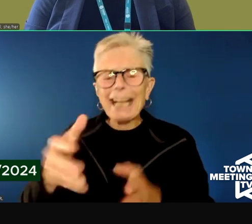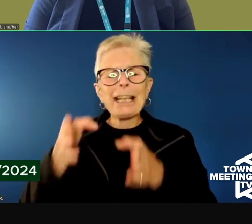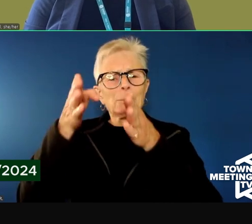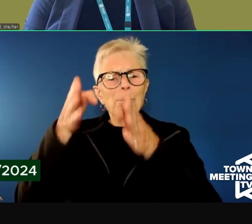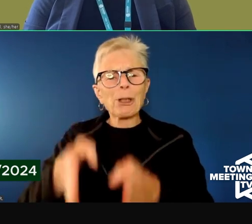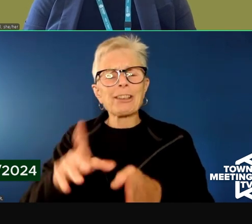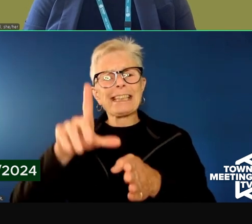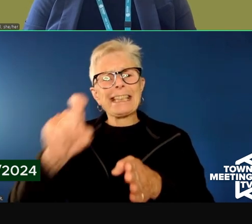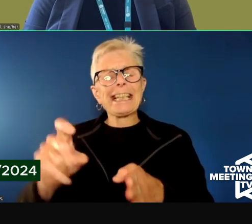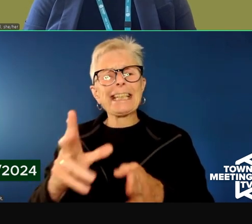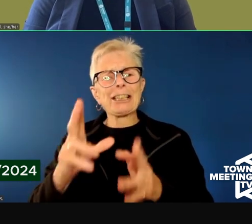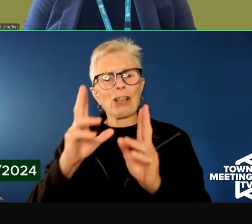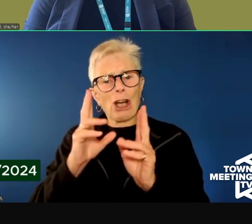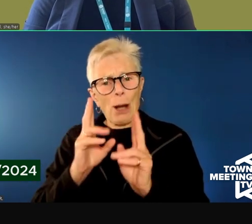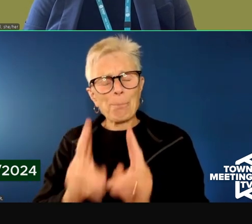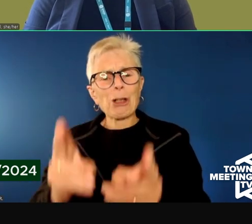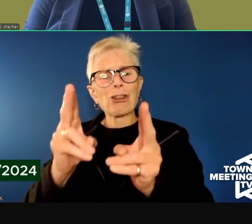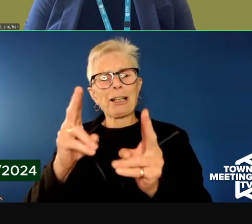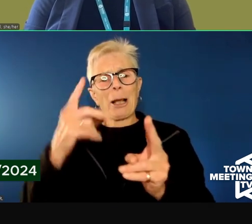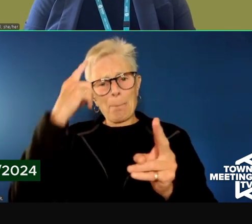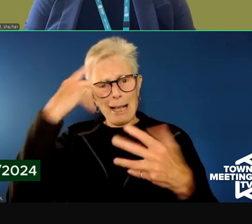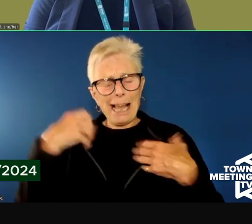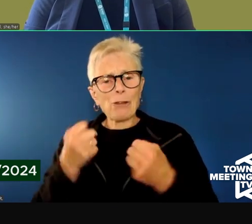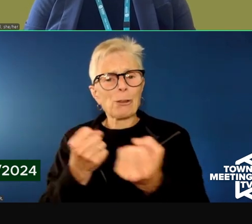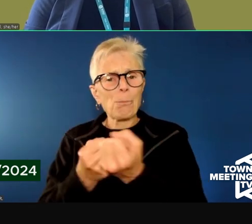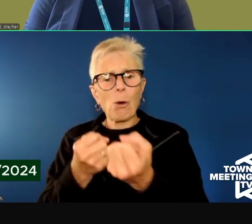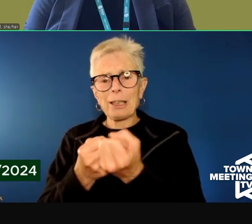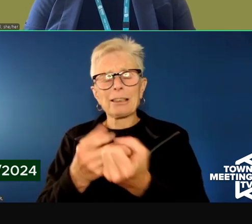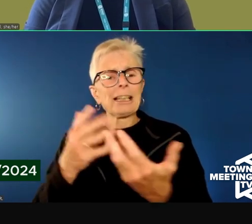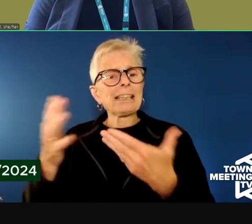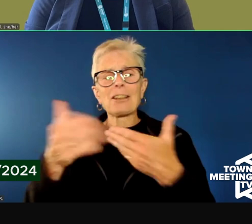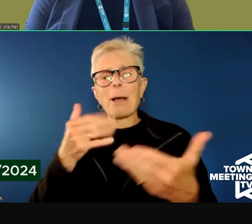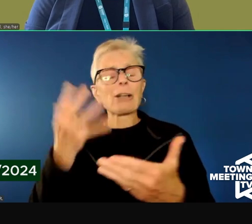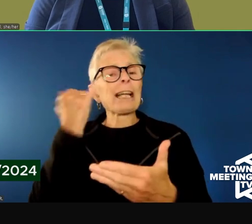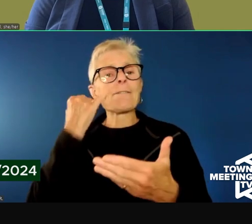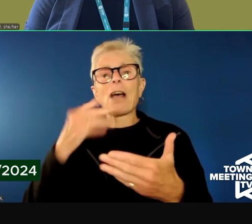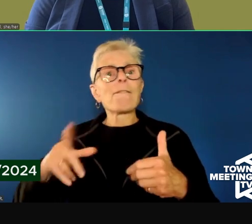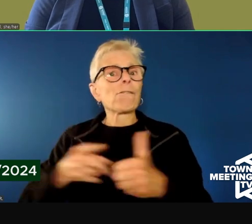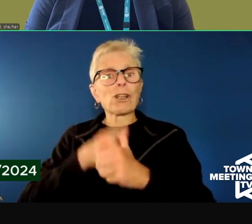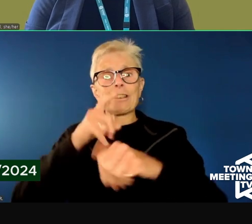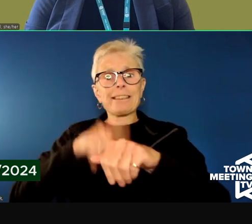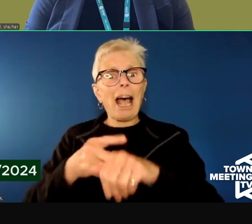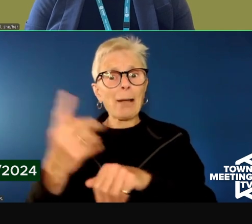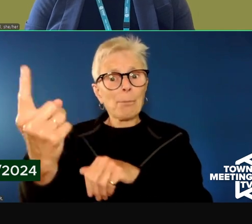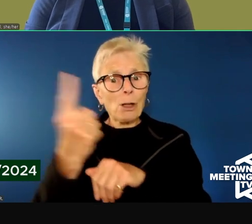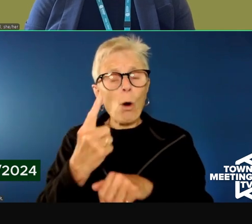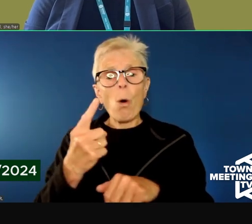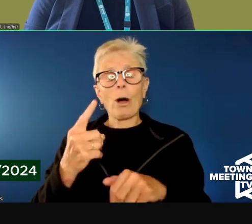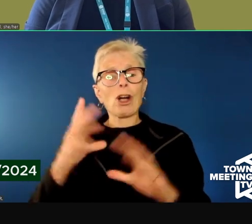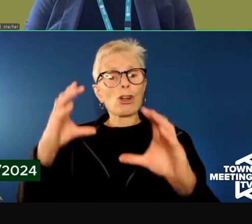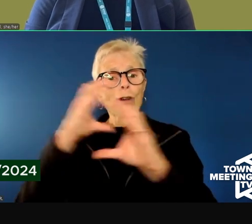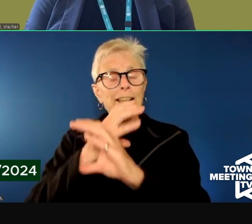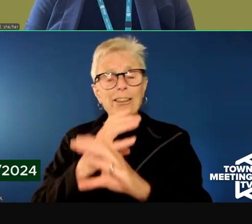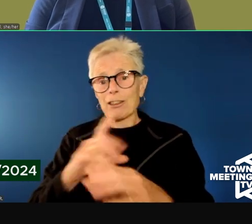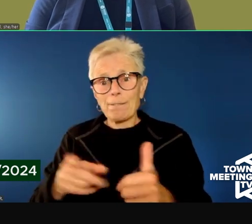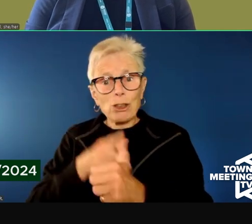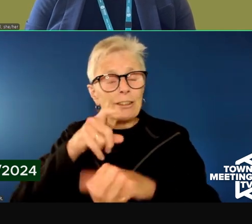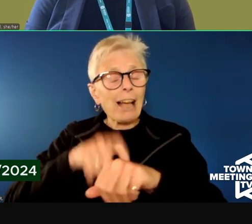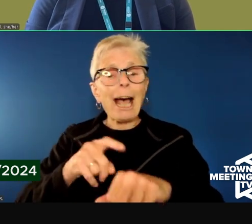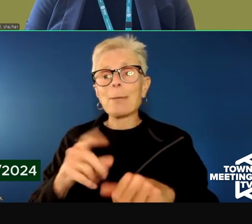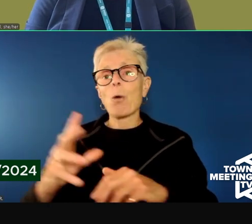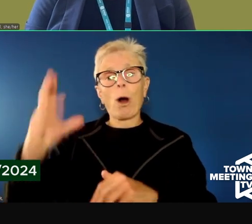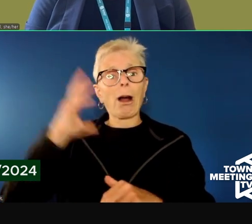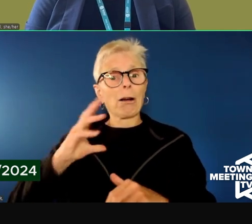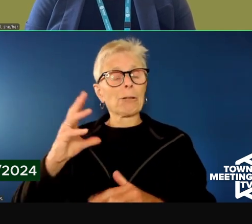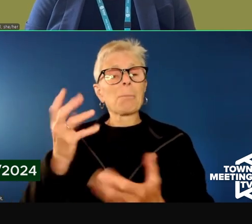support, regardless of whether or not they've accessed services before or they've been in crisis before, to be comfortable accessing